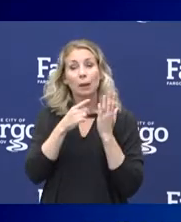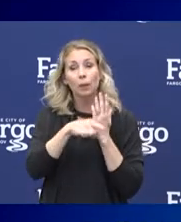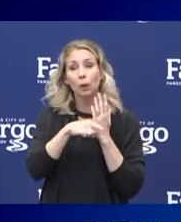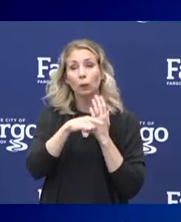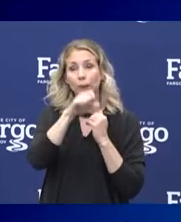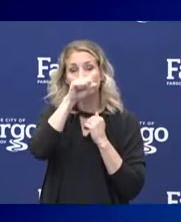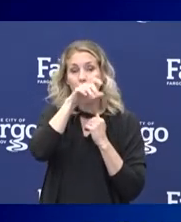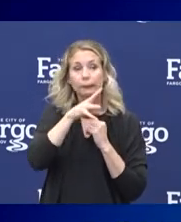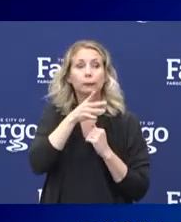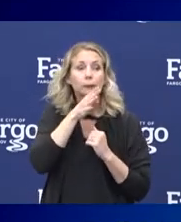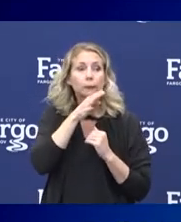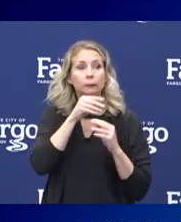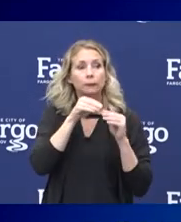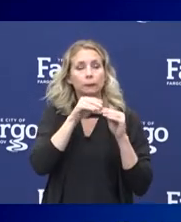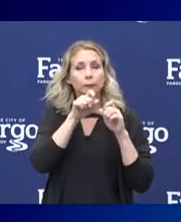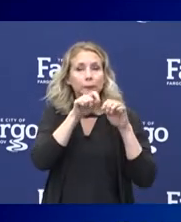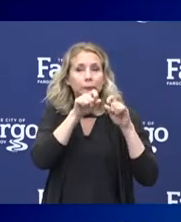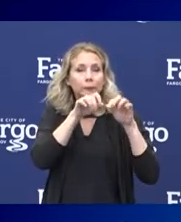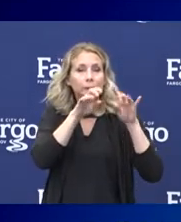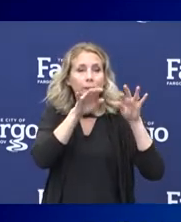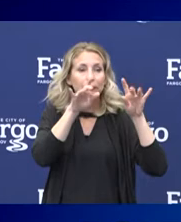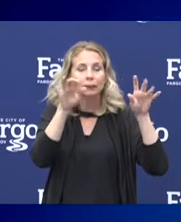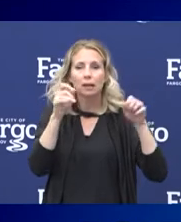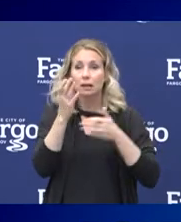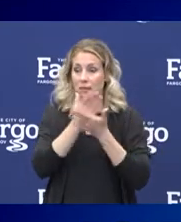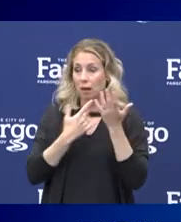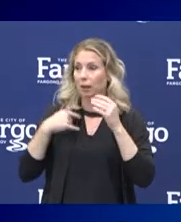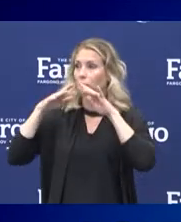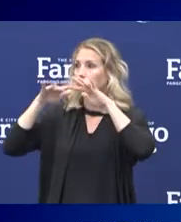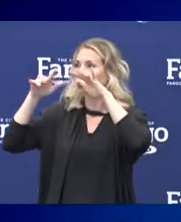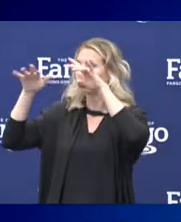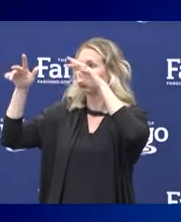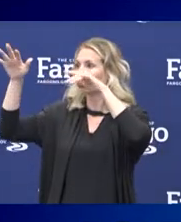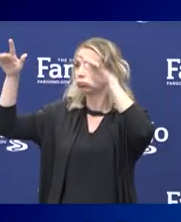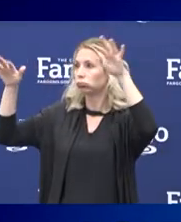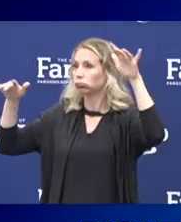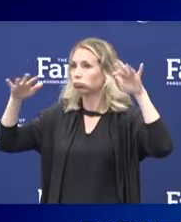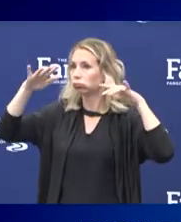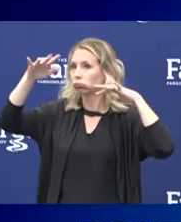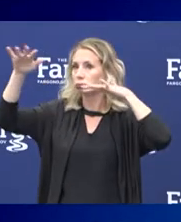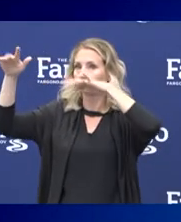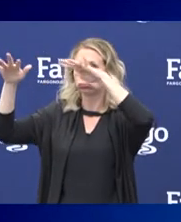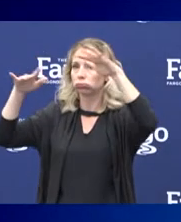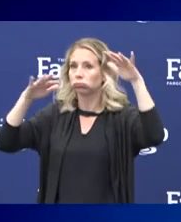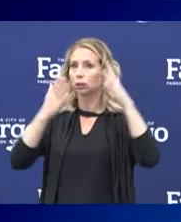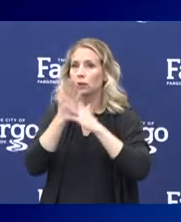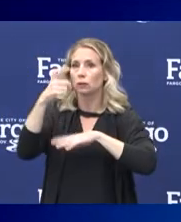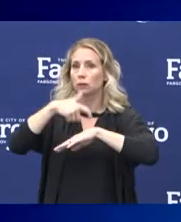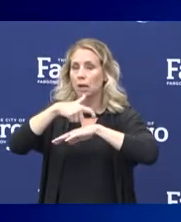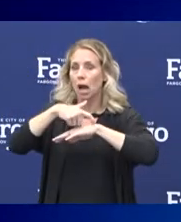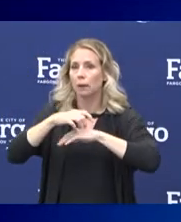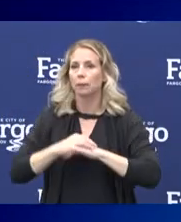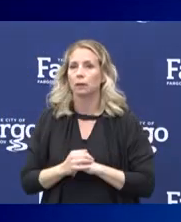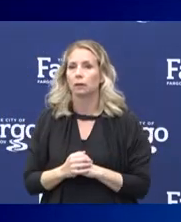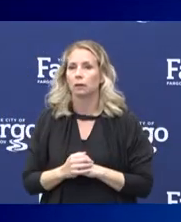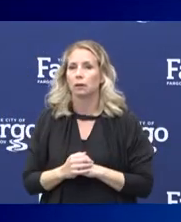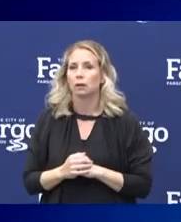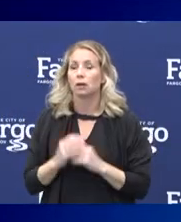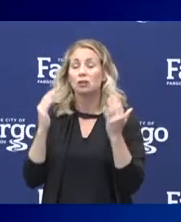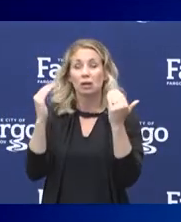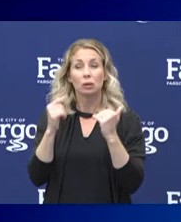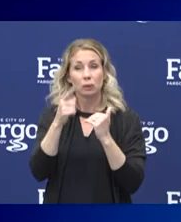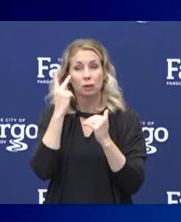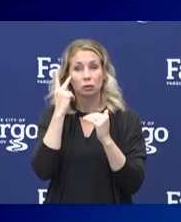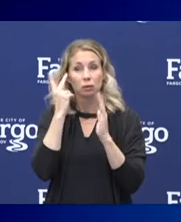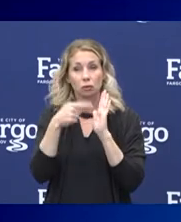will be smaller in size and can float in the air and stay suspended over time. And if we go to the next slide, please. You can kind of get a